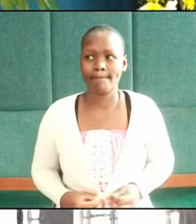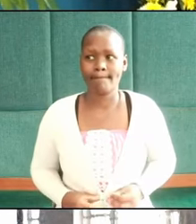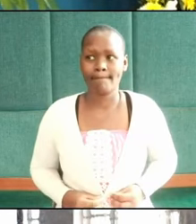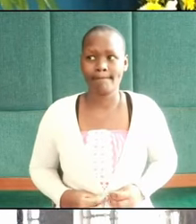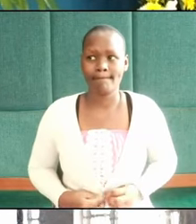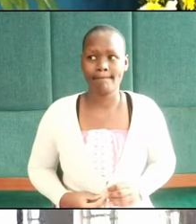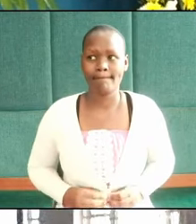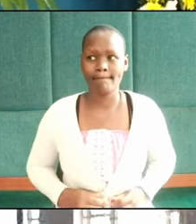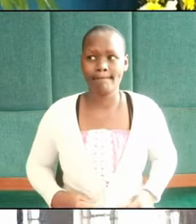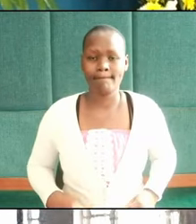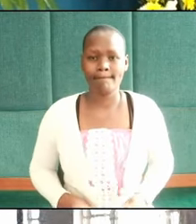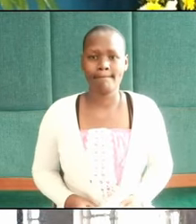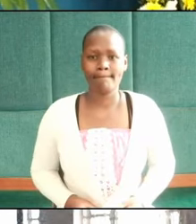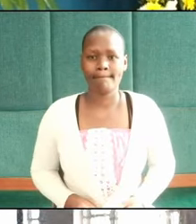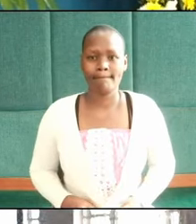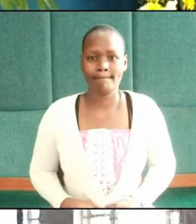At this juncture,